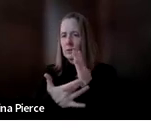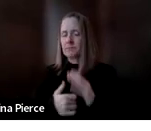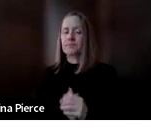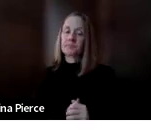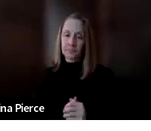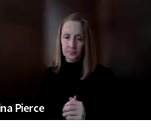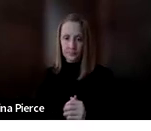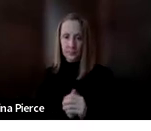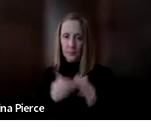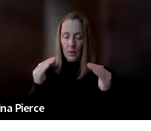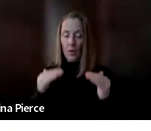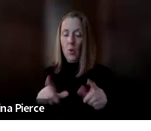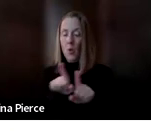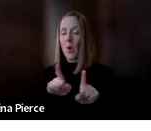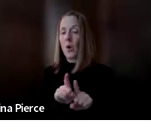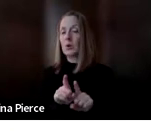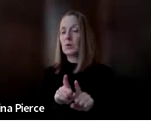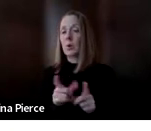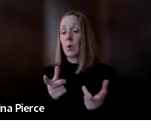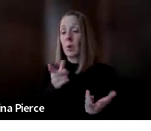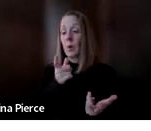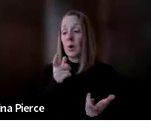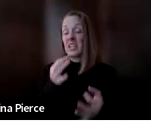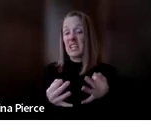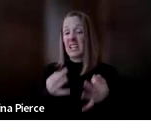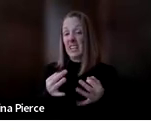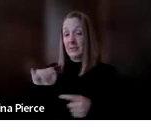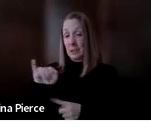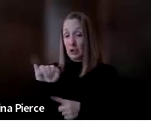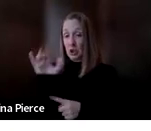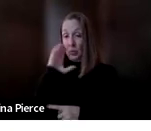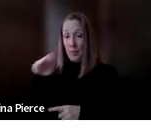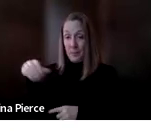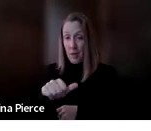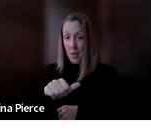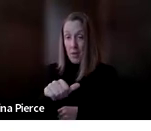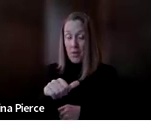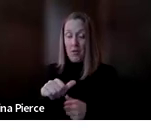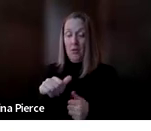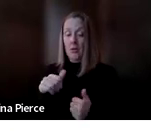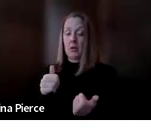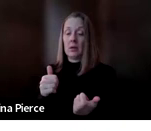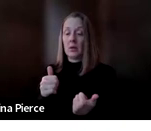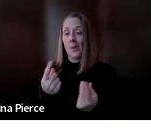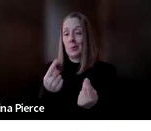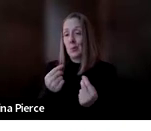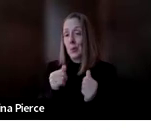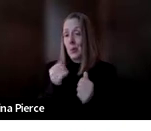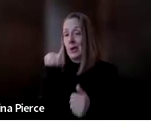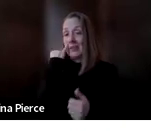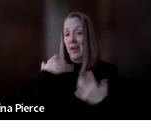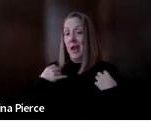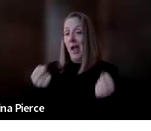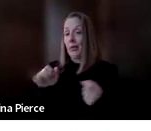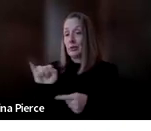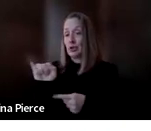they can also help you answer questions about if your health insurance will cover at and at services or what to do if your health insurance has denied